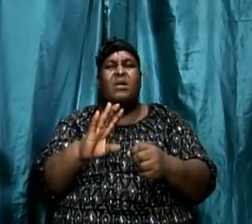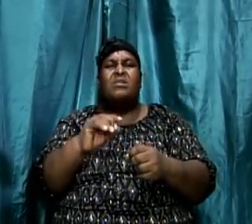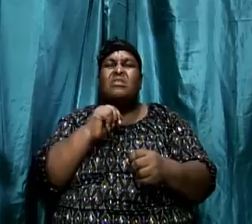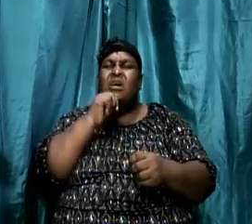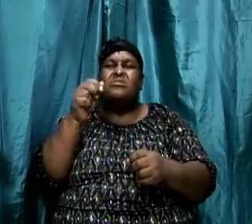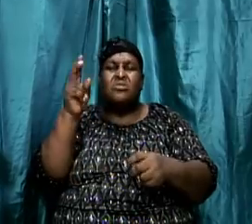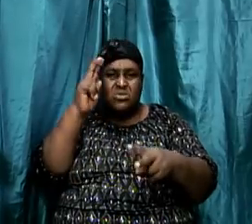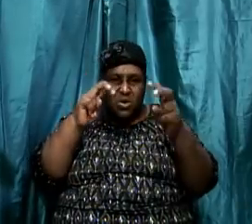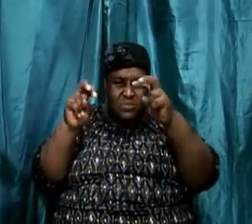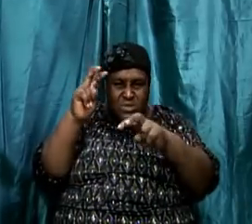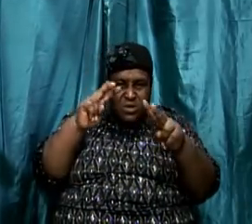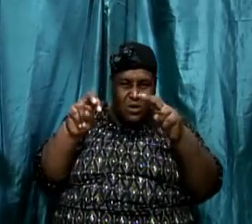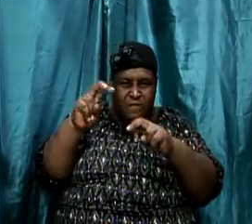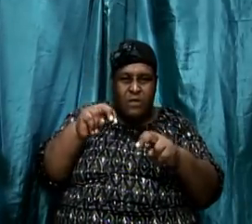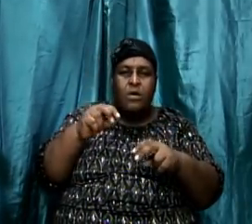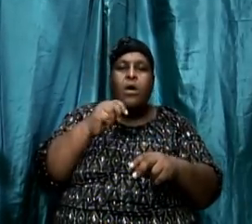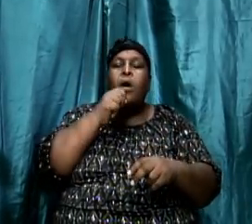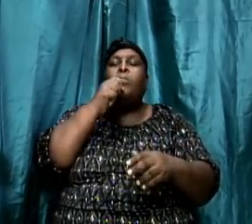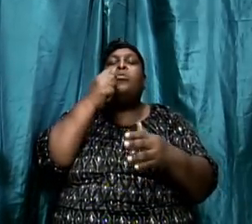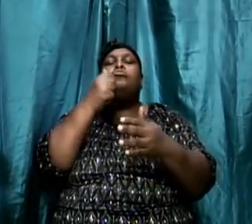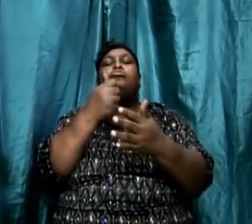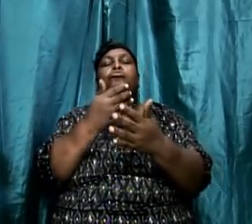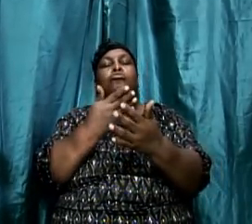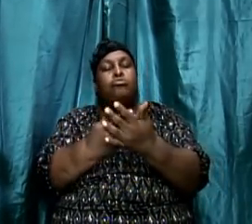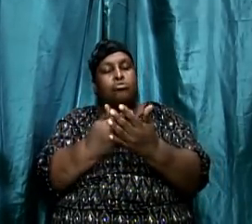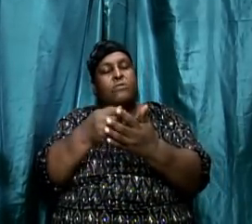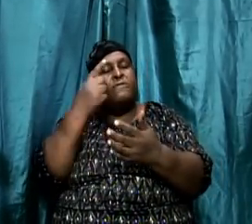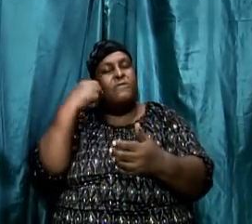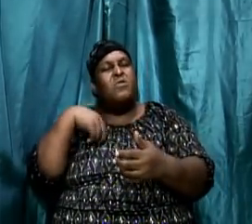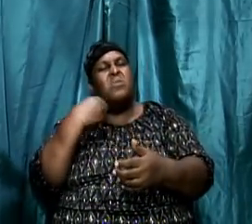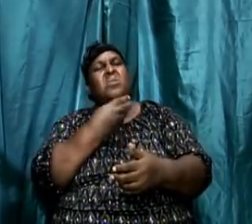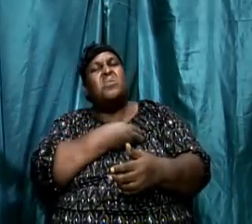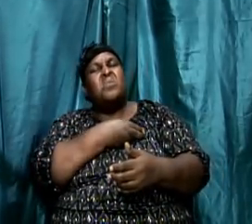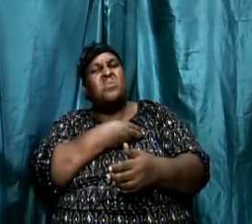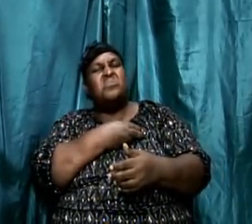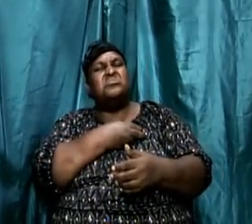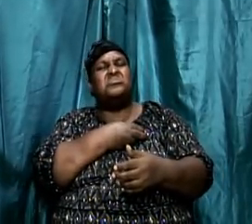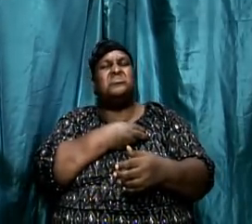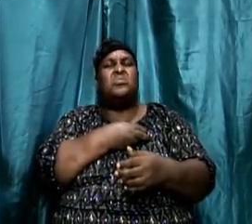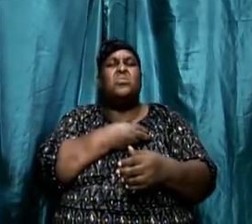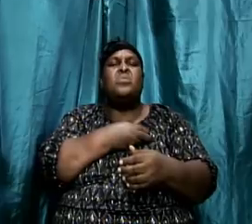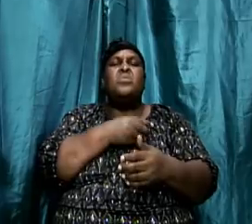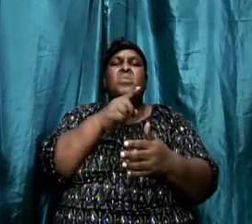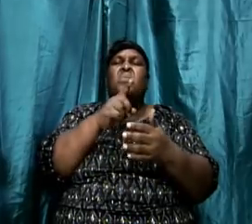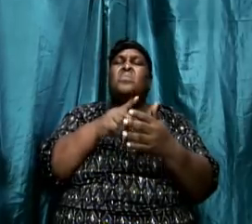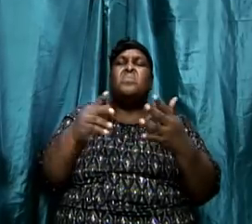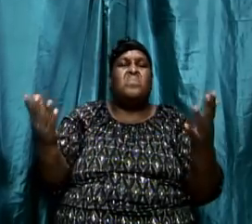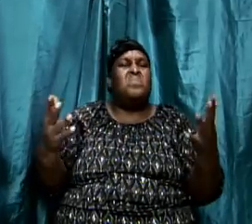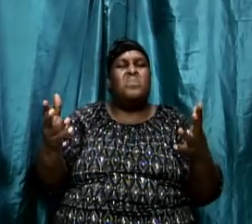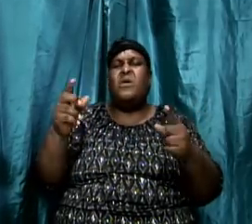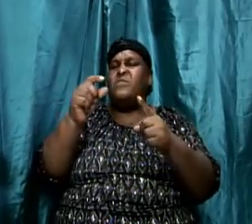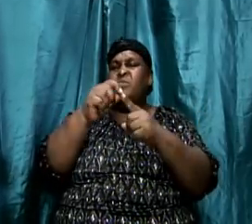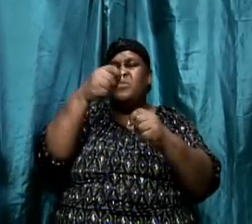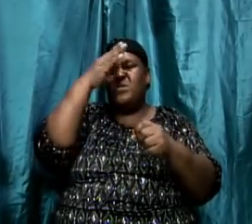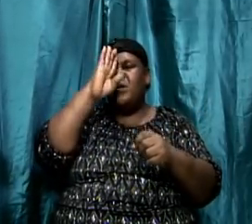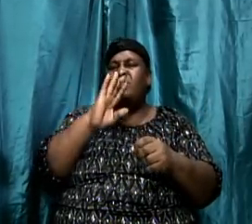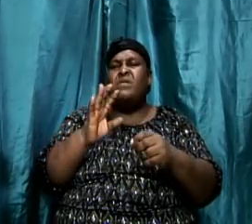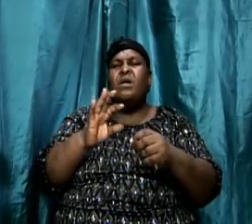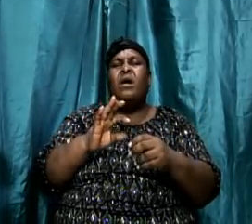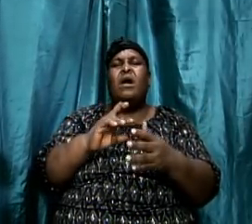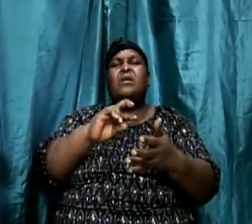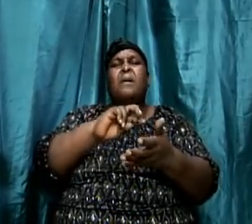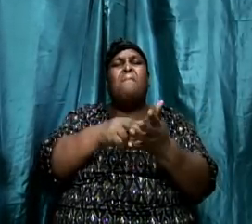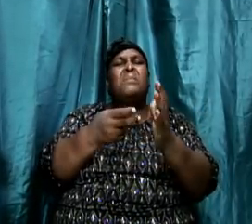says. But it's good for us to understand what it actually means. And this is very important. Because when we observe